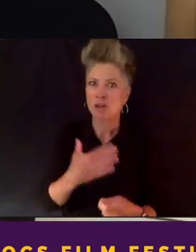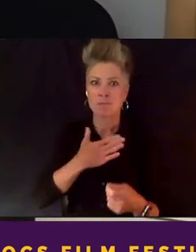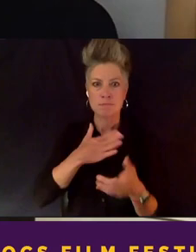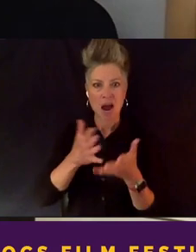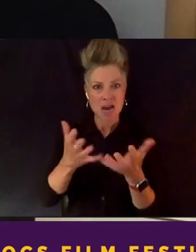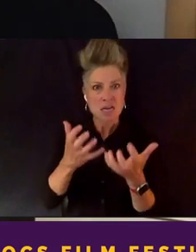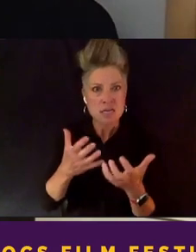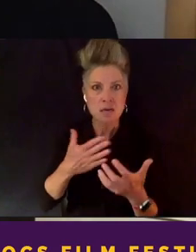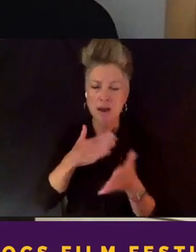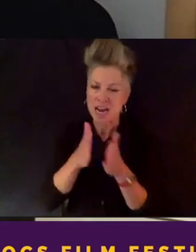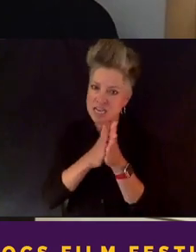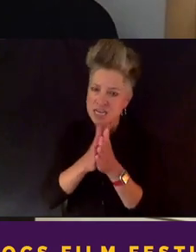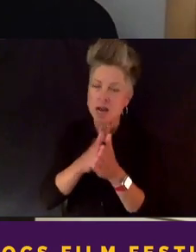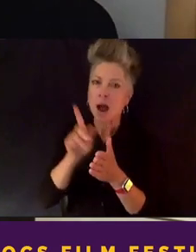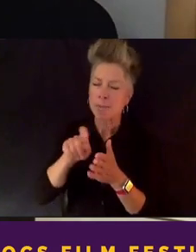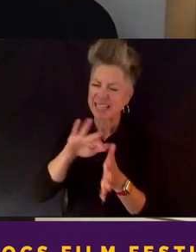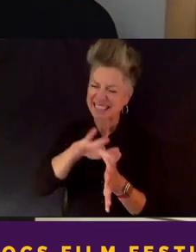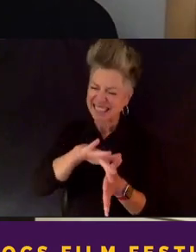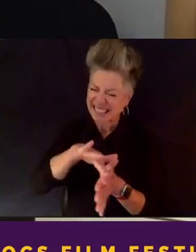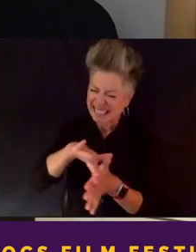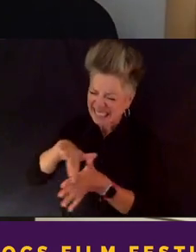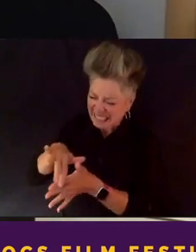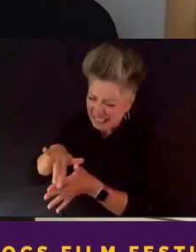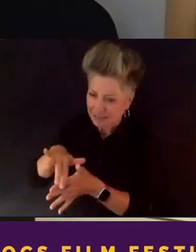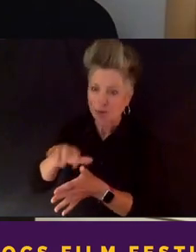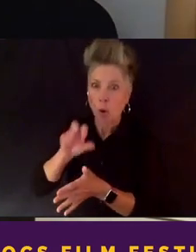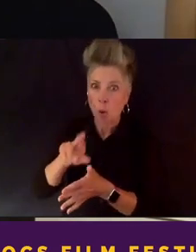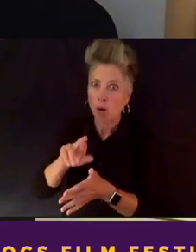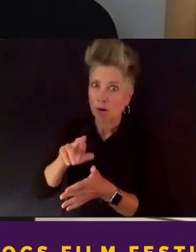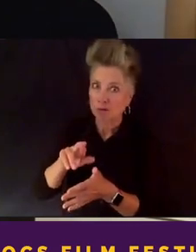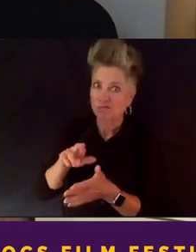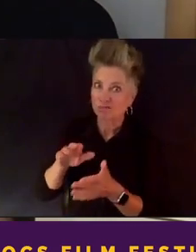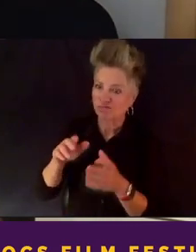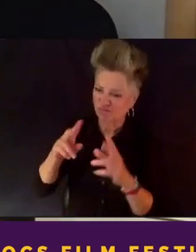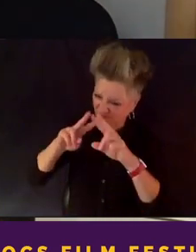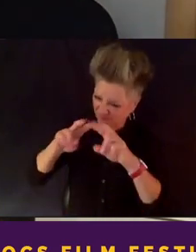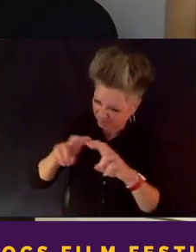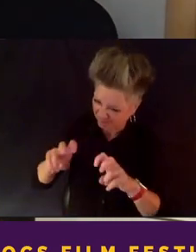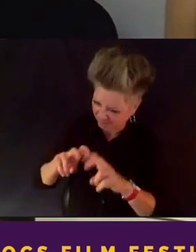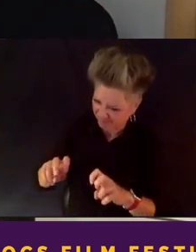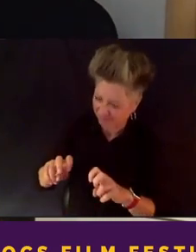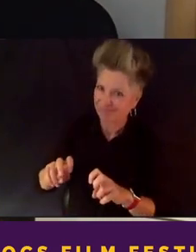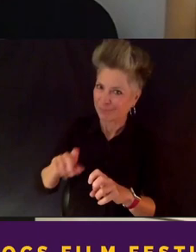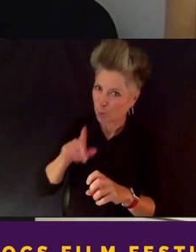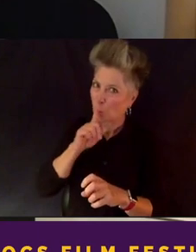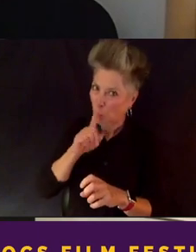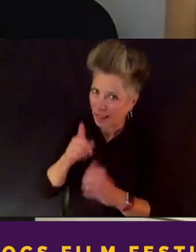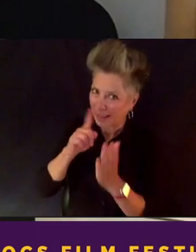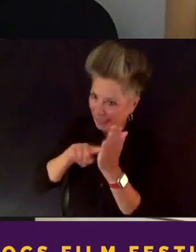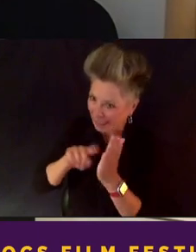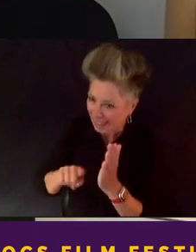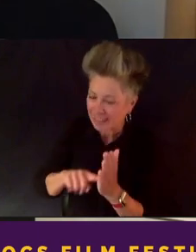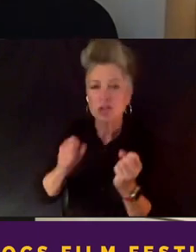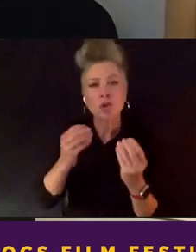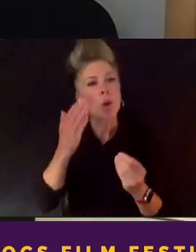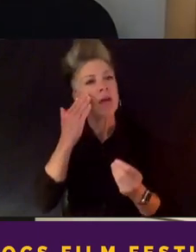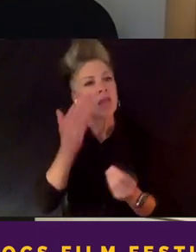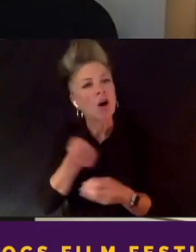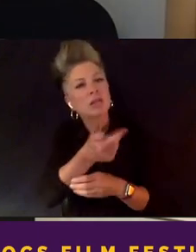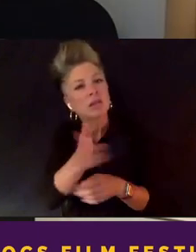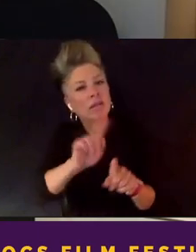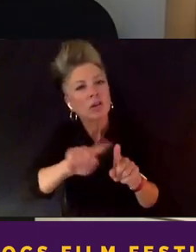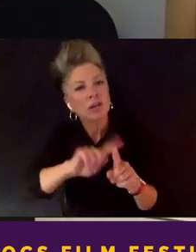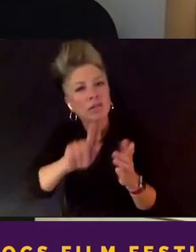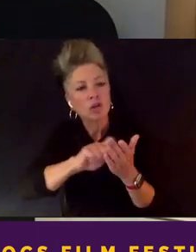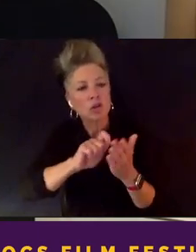a microscope. And so I felt that having a couple of different journals, a few different journalists would be sort of like a safety net for the